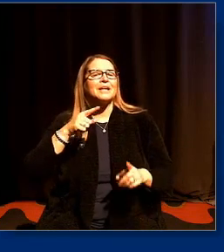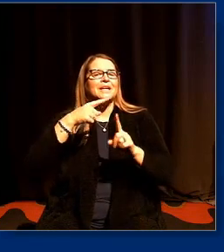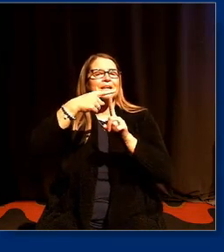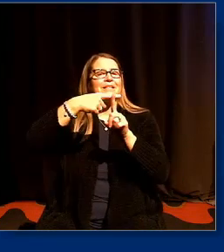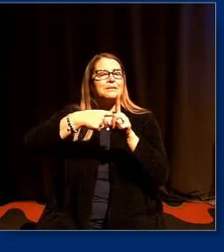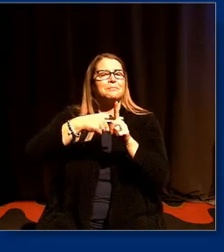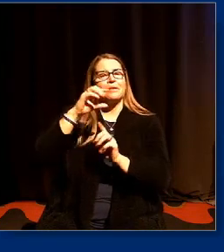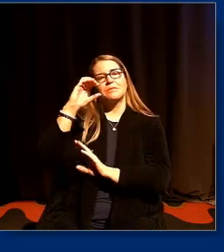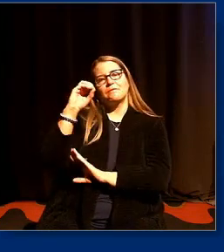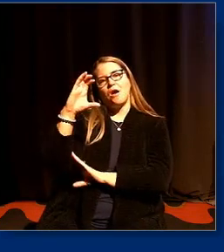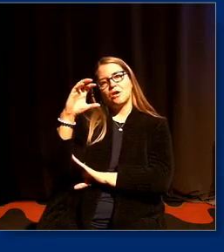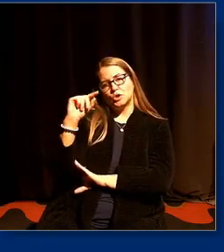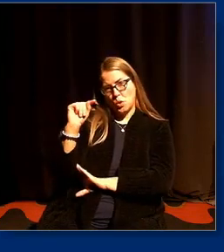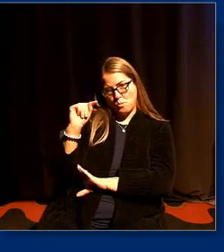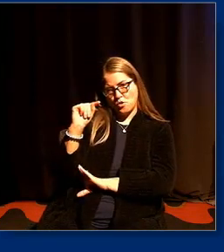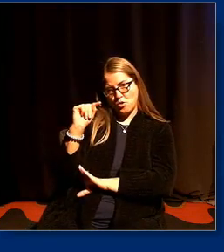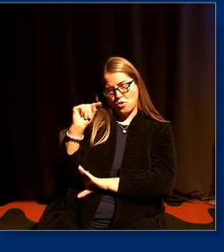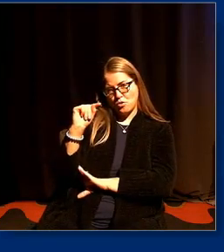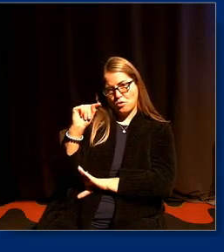of october